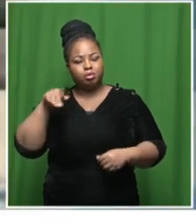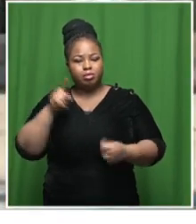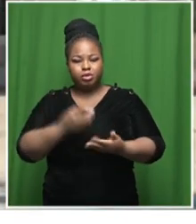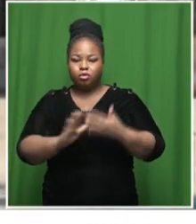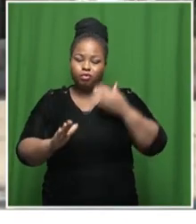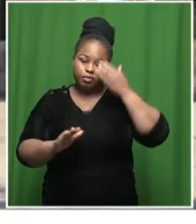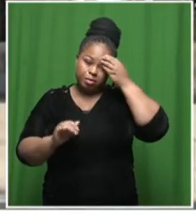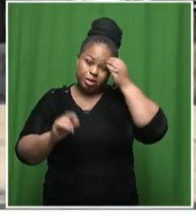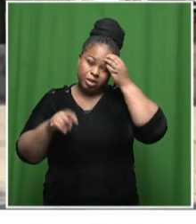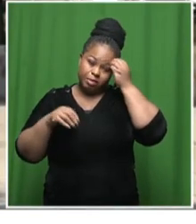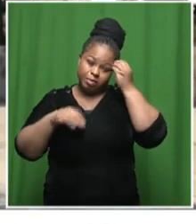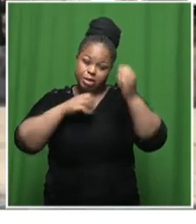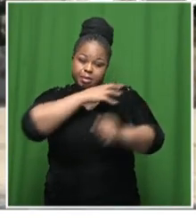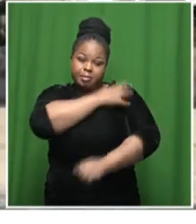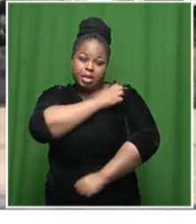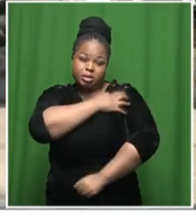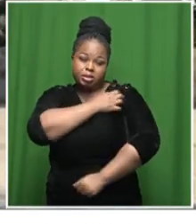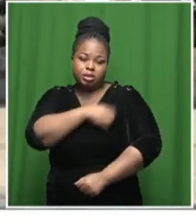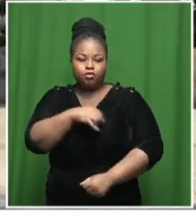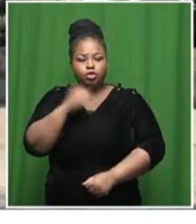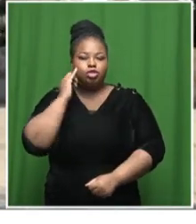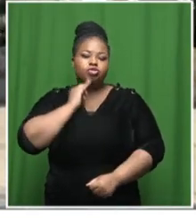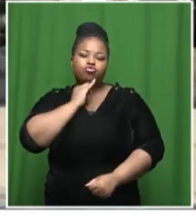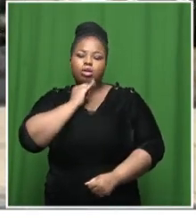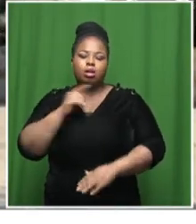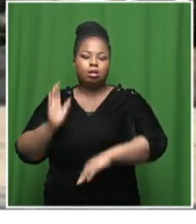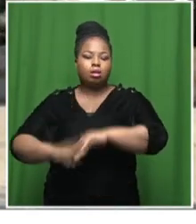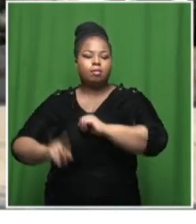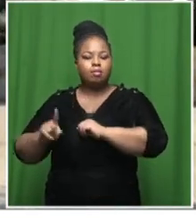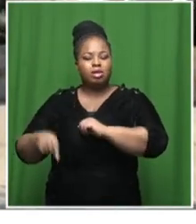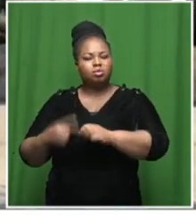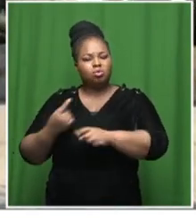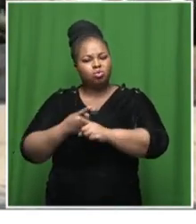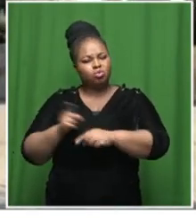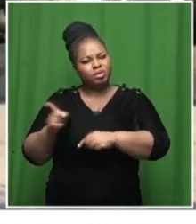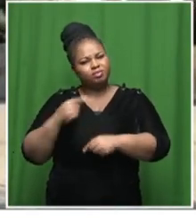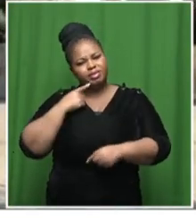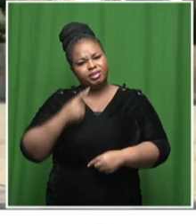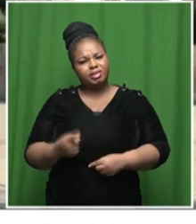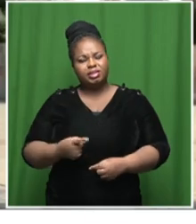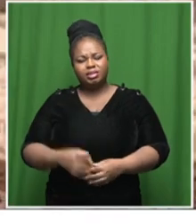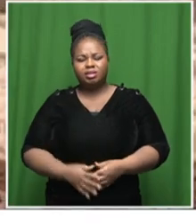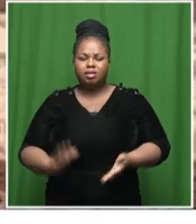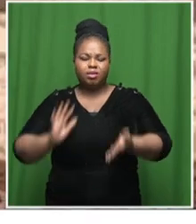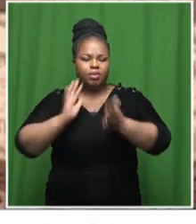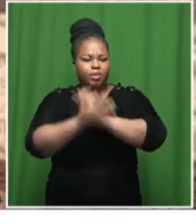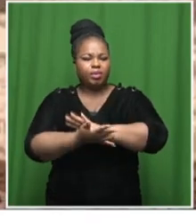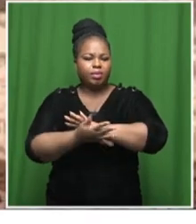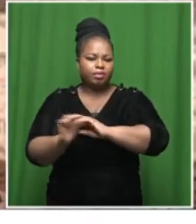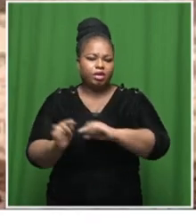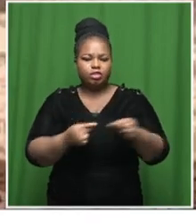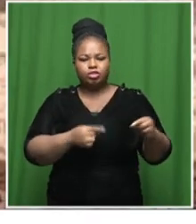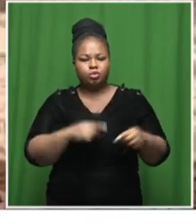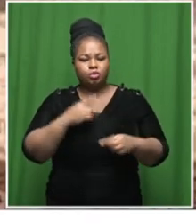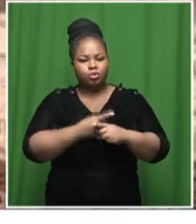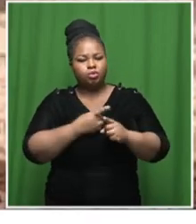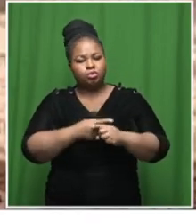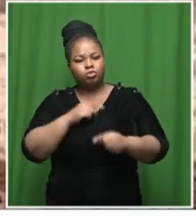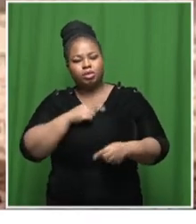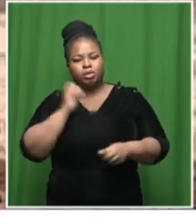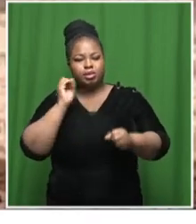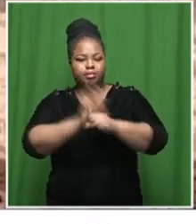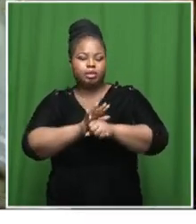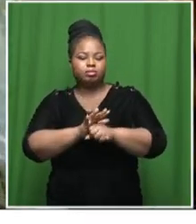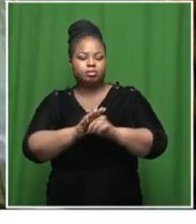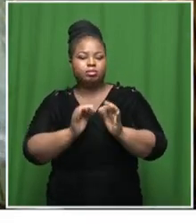on the Palestinian question for Israel to be held accountable for what she called its destructive actions that significantly